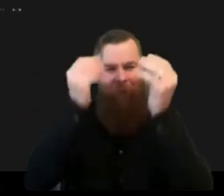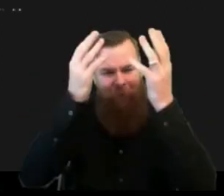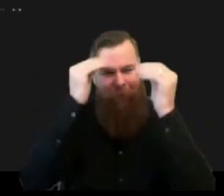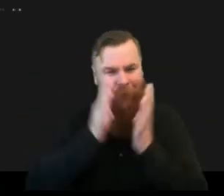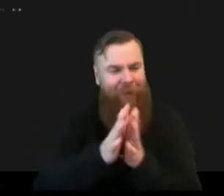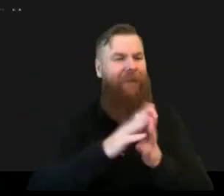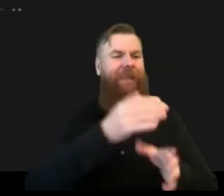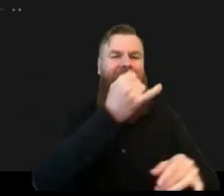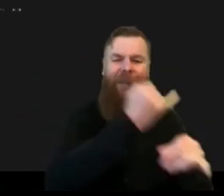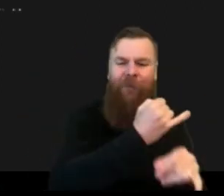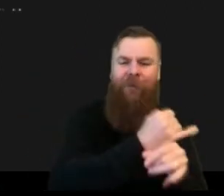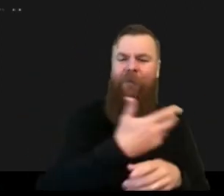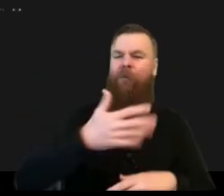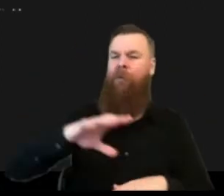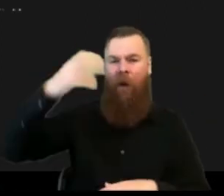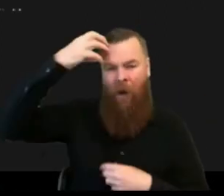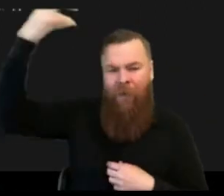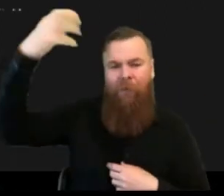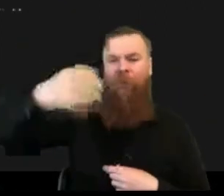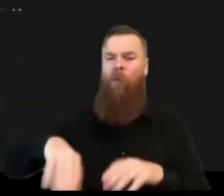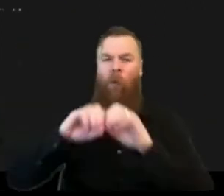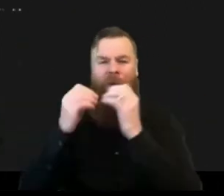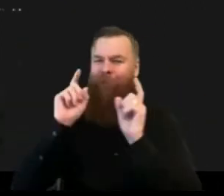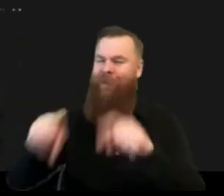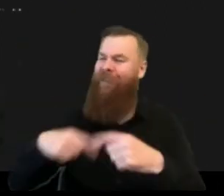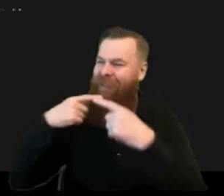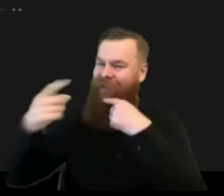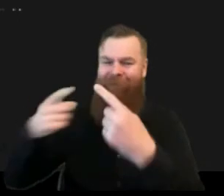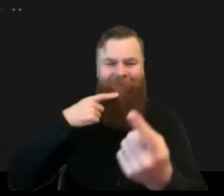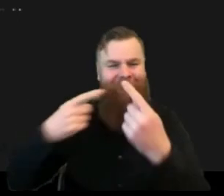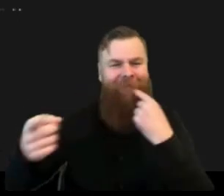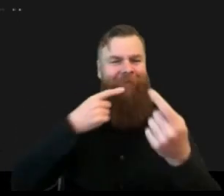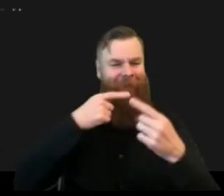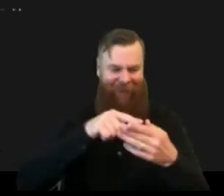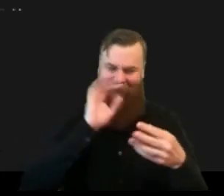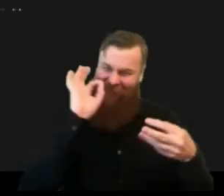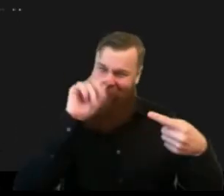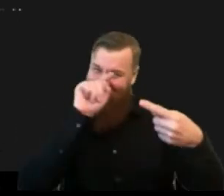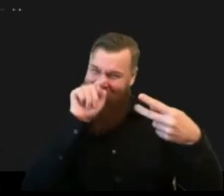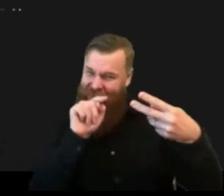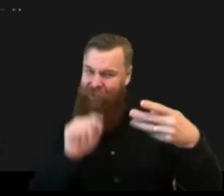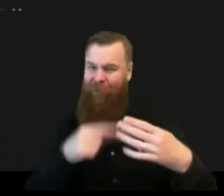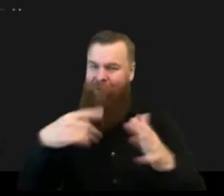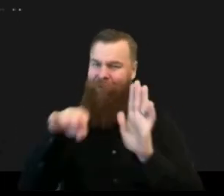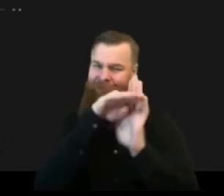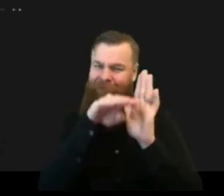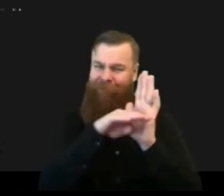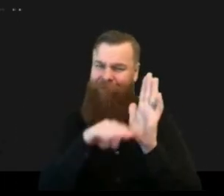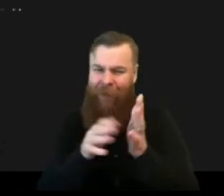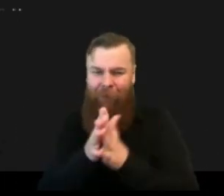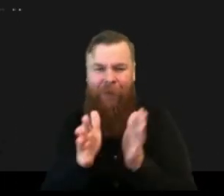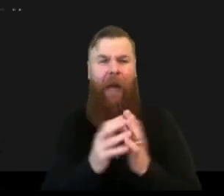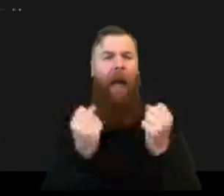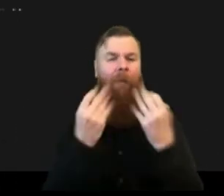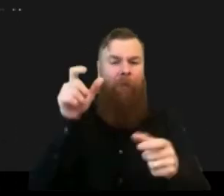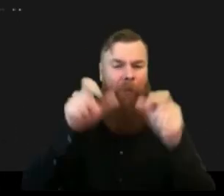what have you um so i mean these models require information how many people are there how many houses are there what kind of infrastructure is there